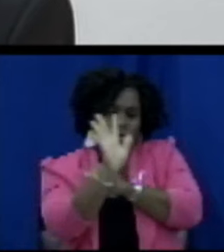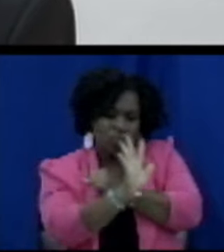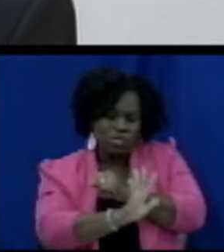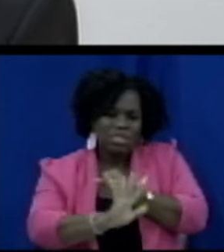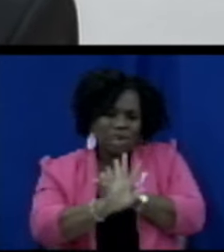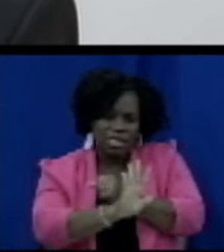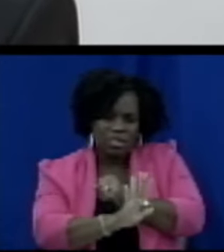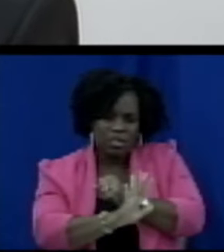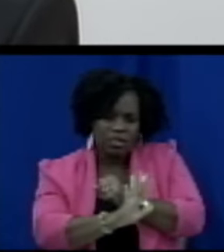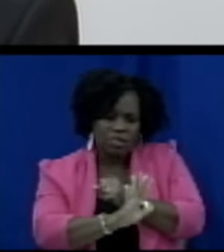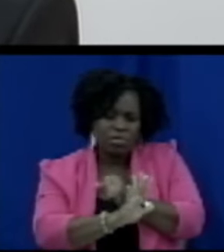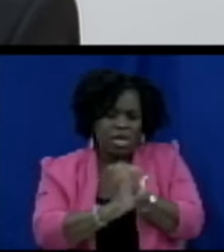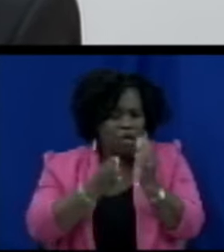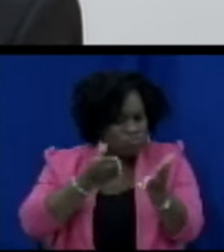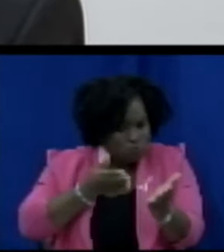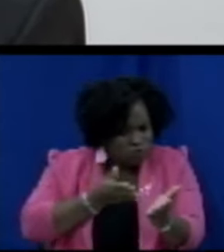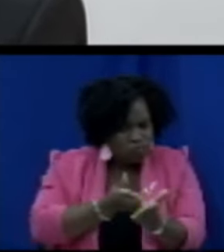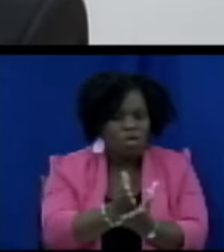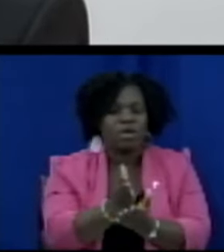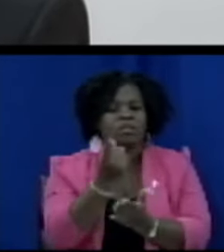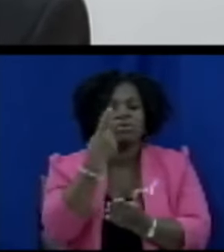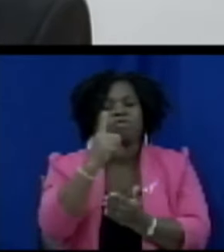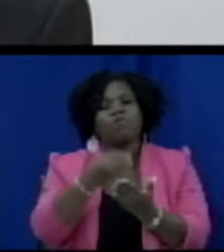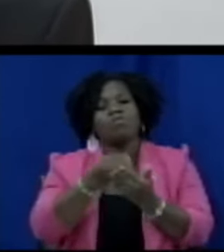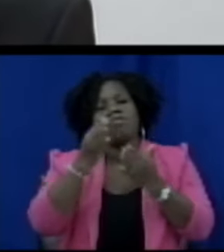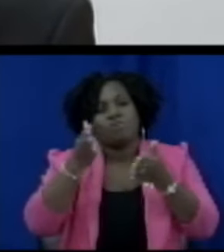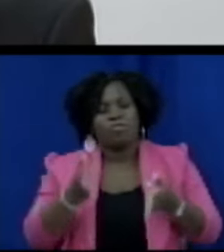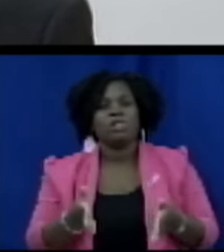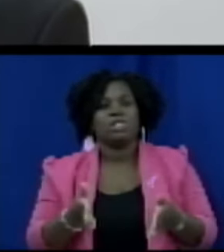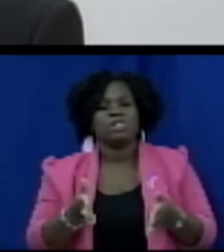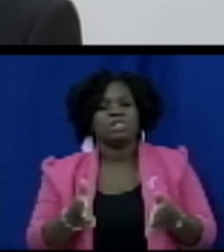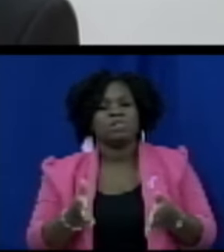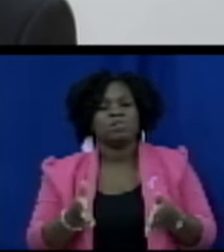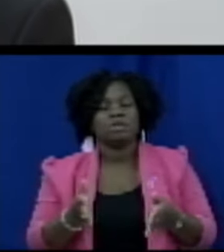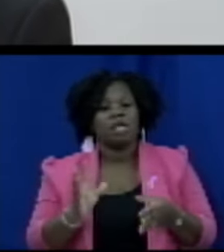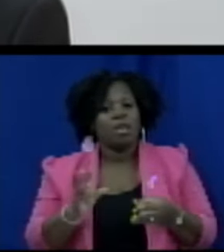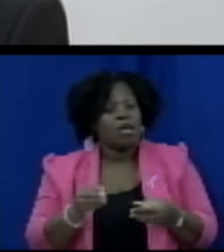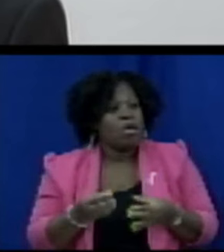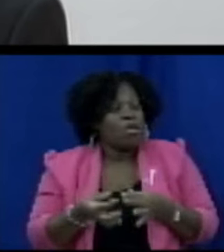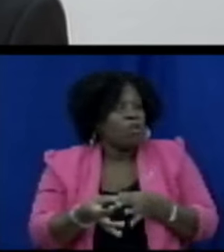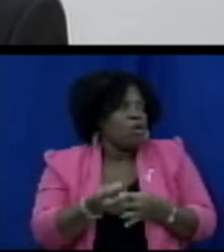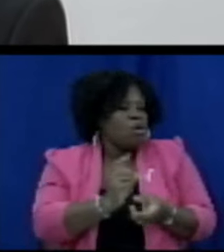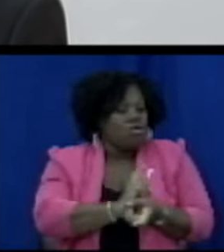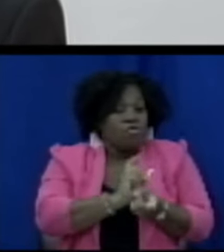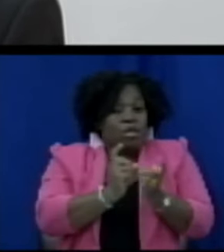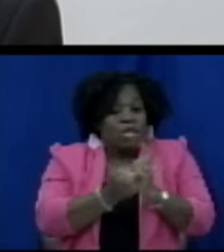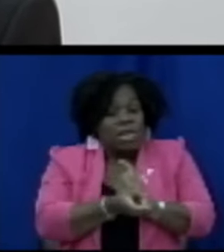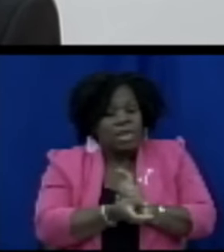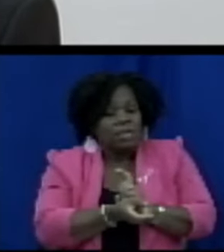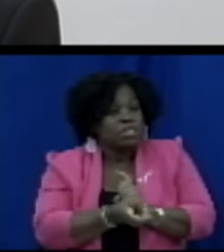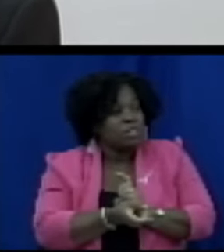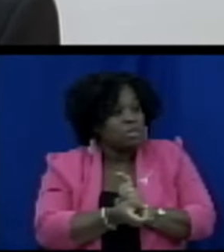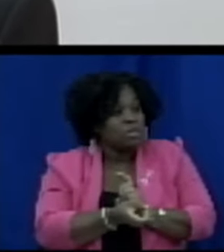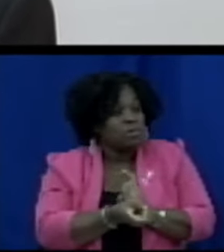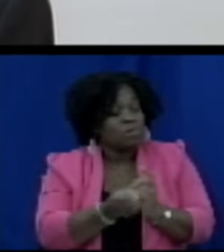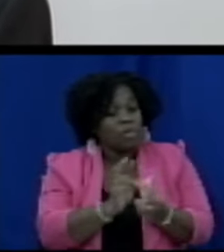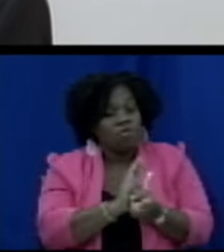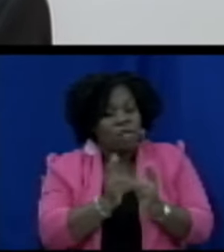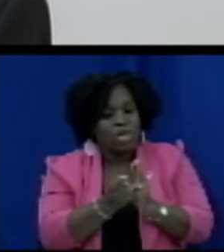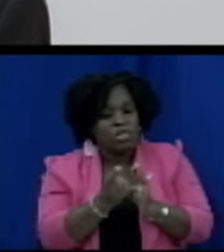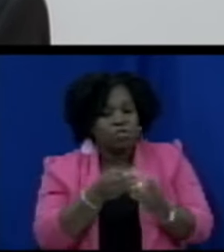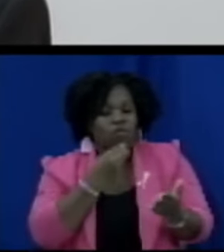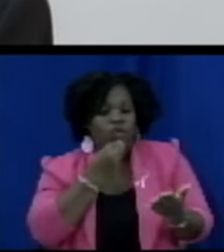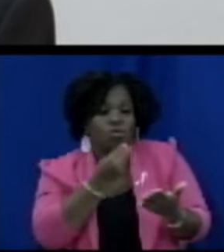in relation to the supply of goods and services the bill also has